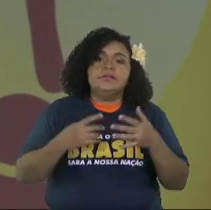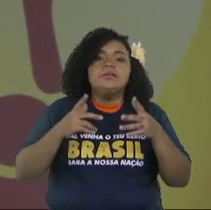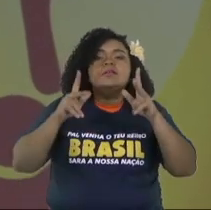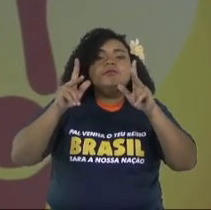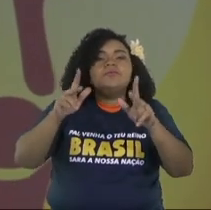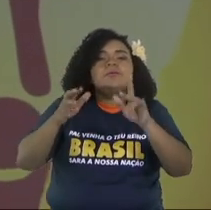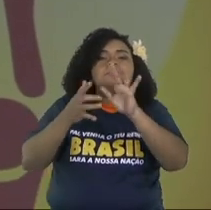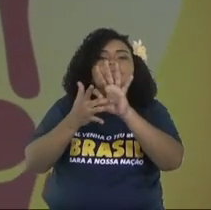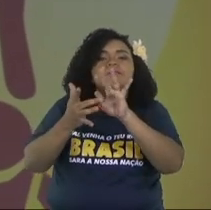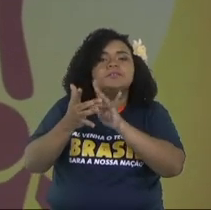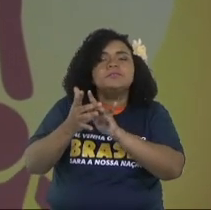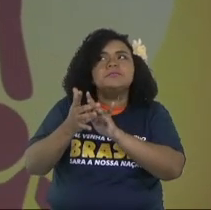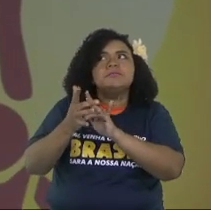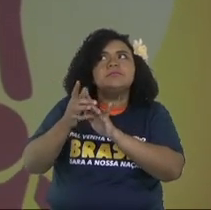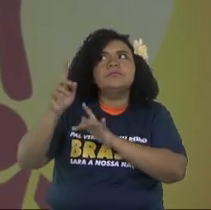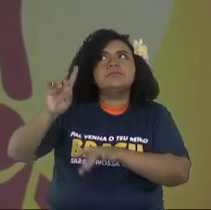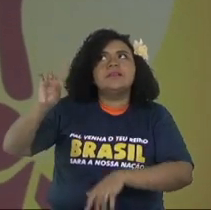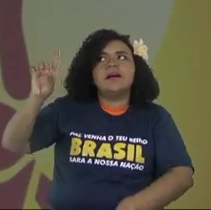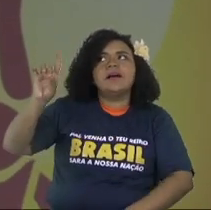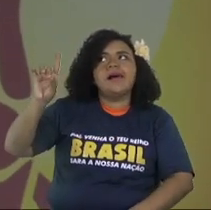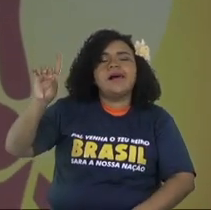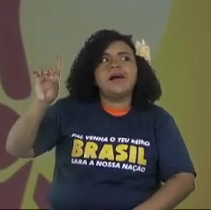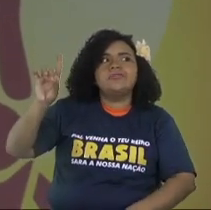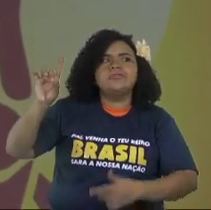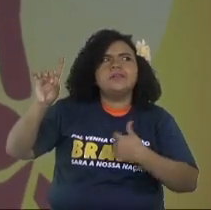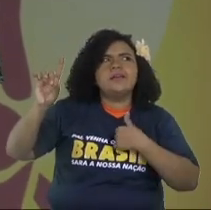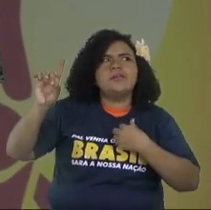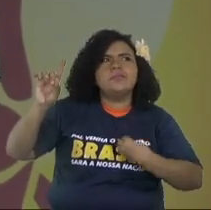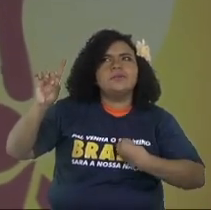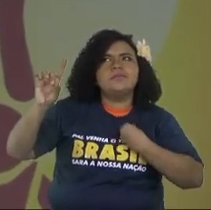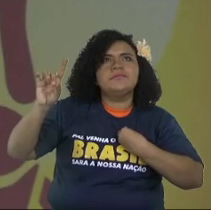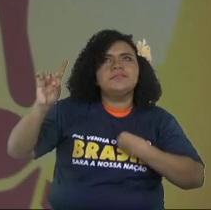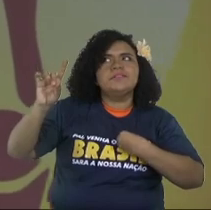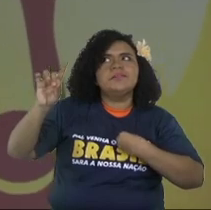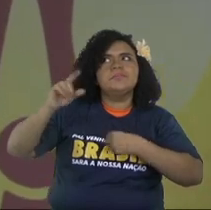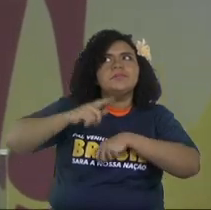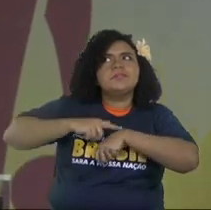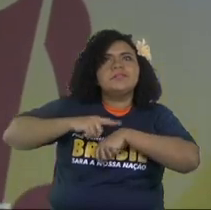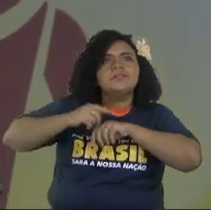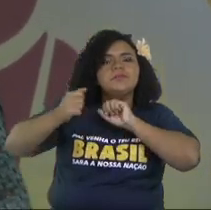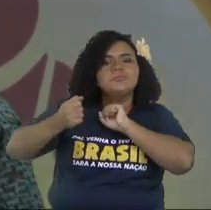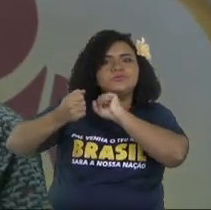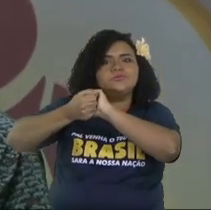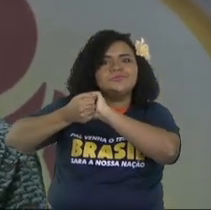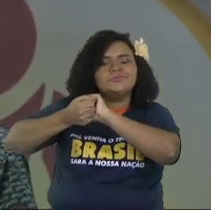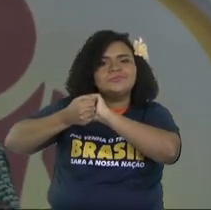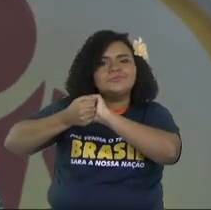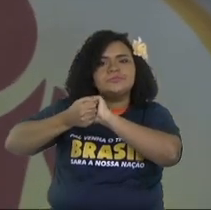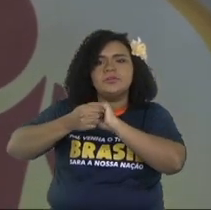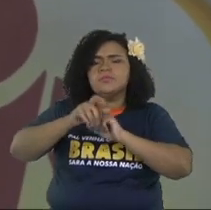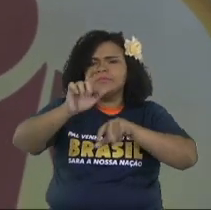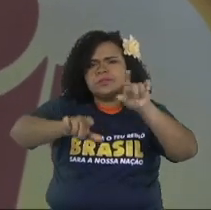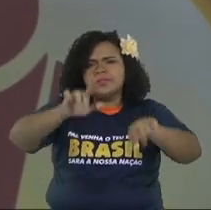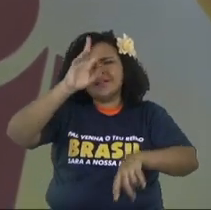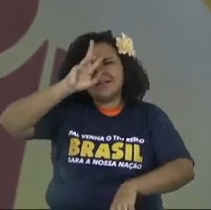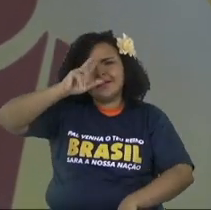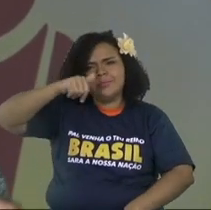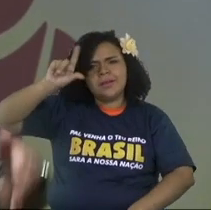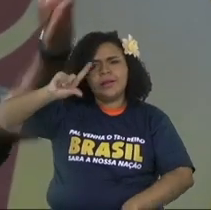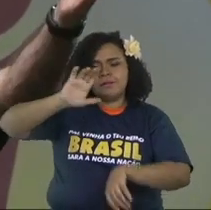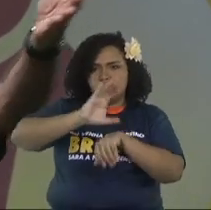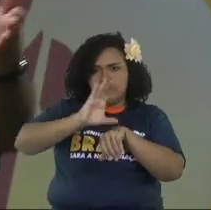and as well as with Jesus we have to invest in Jesus do you remember how many of you